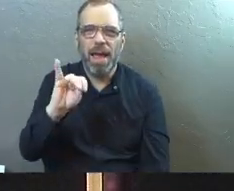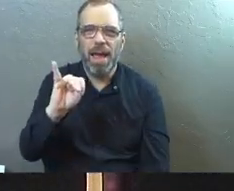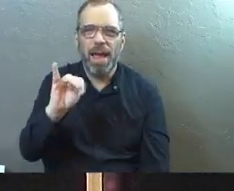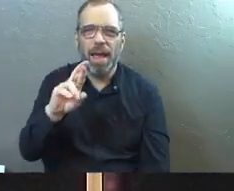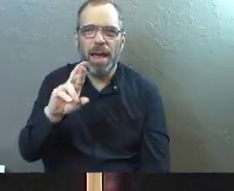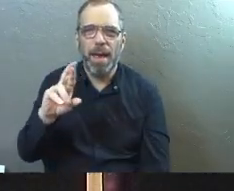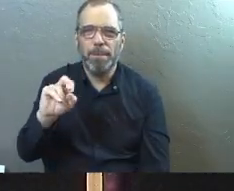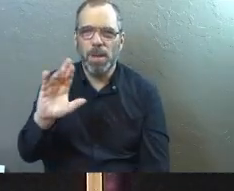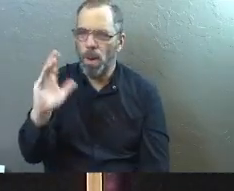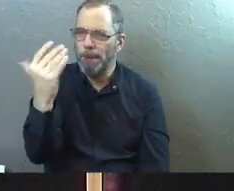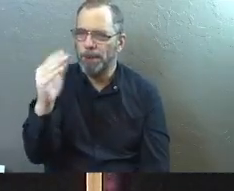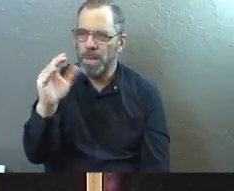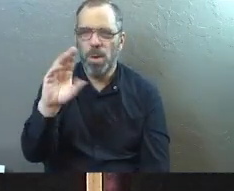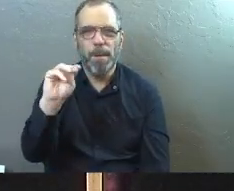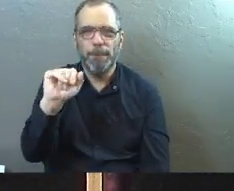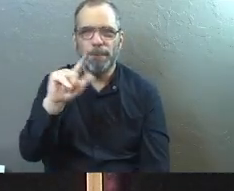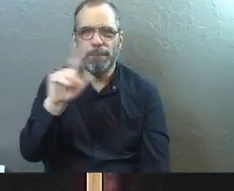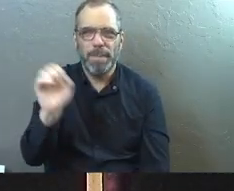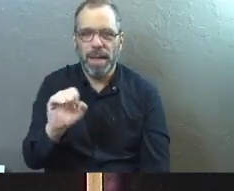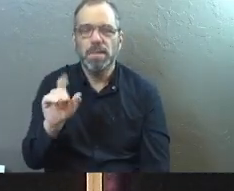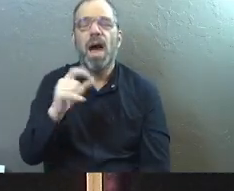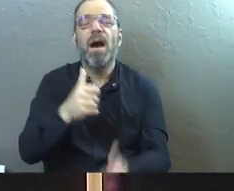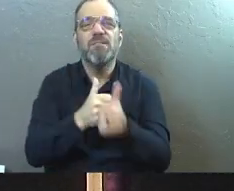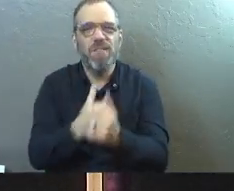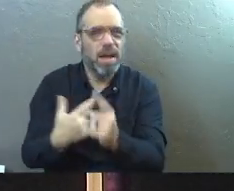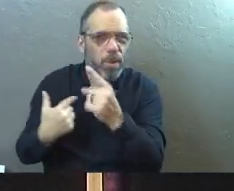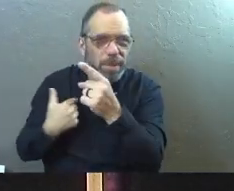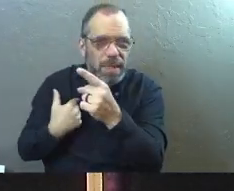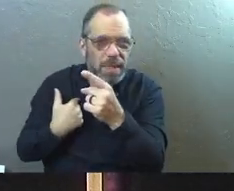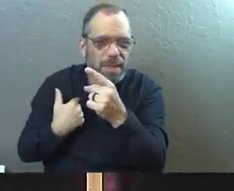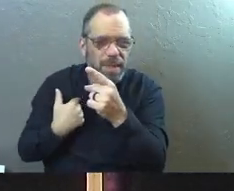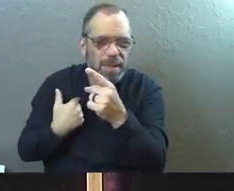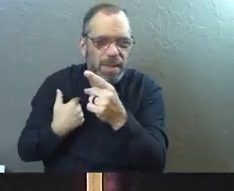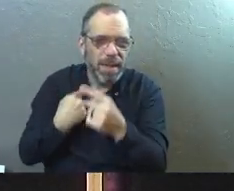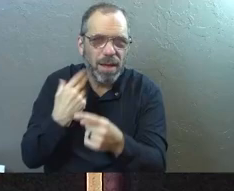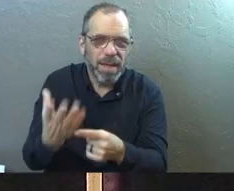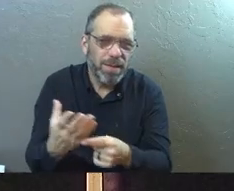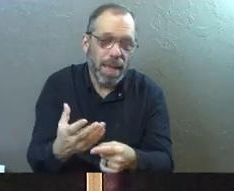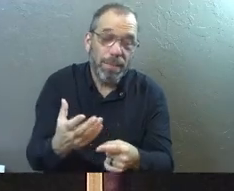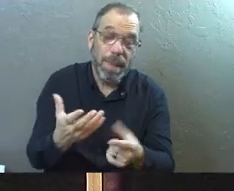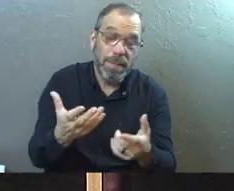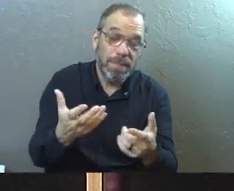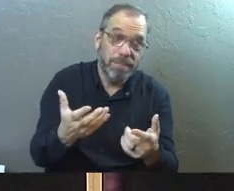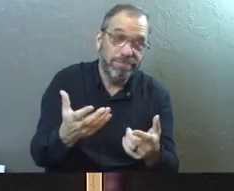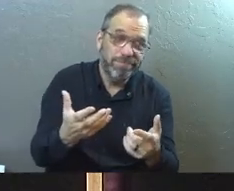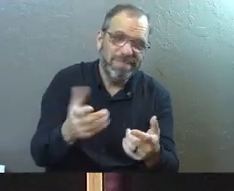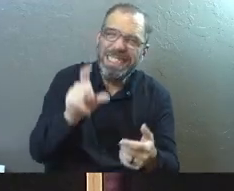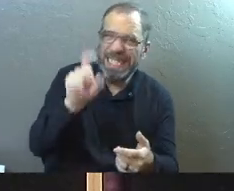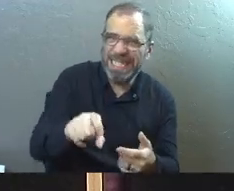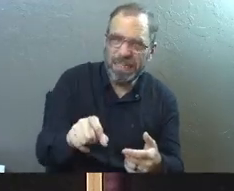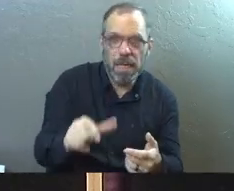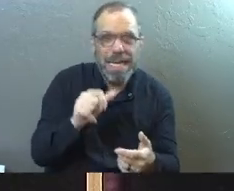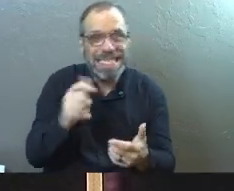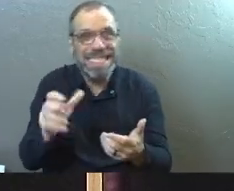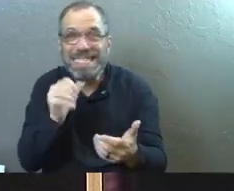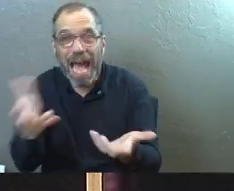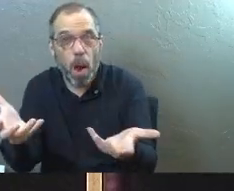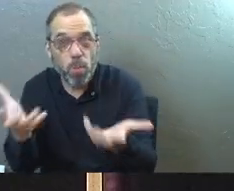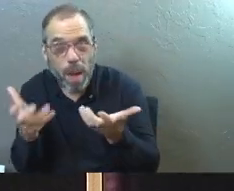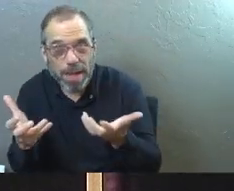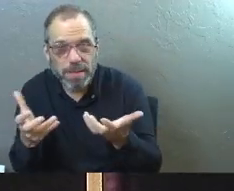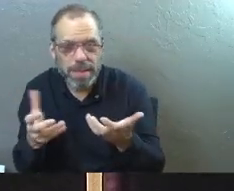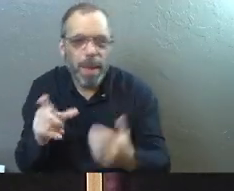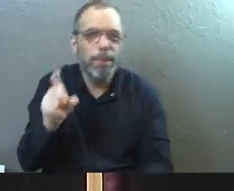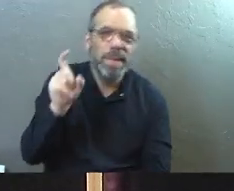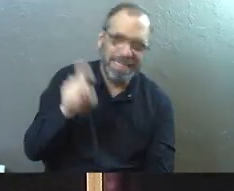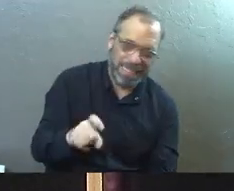Follow my way. And I will lead you to what you need. Maybe not what you want, but guarantee you